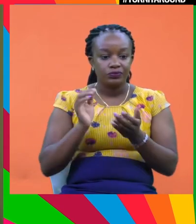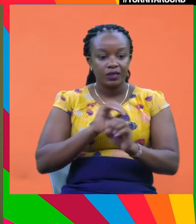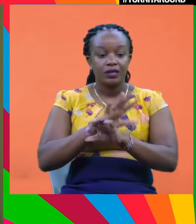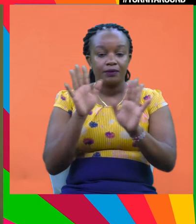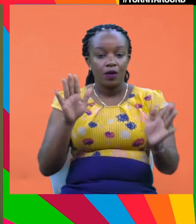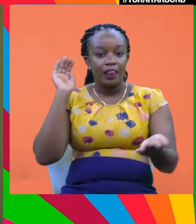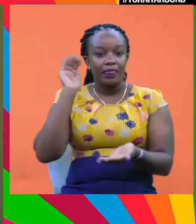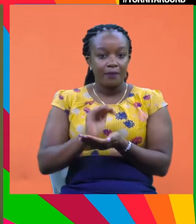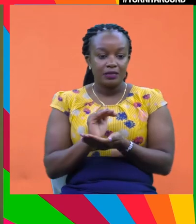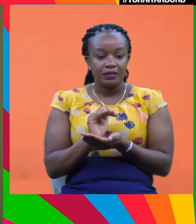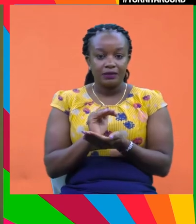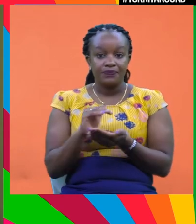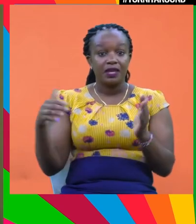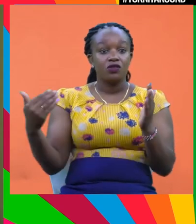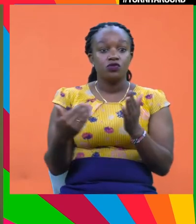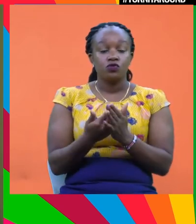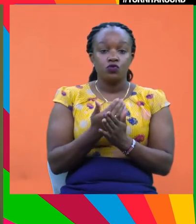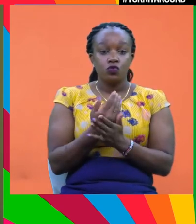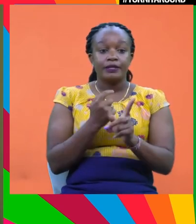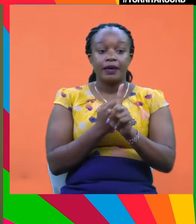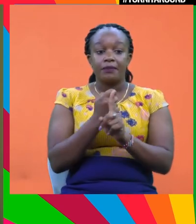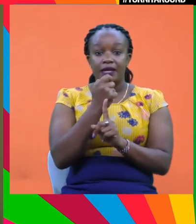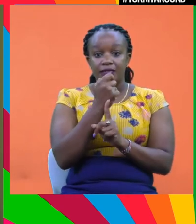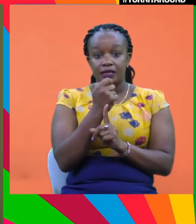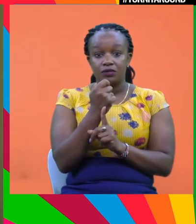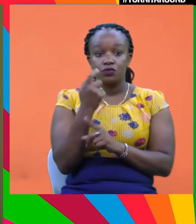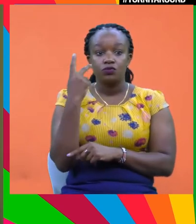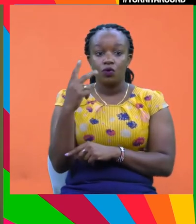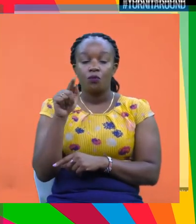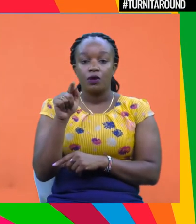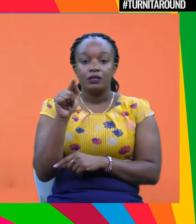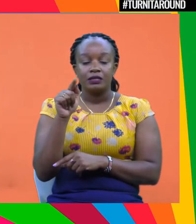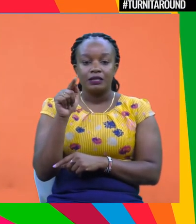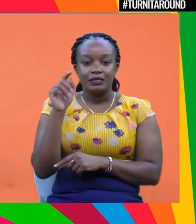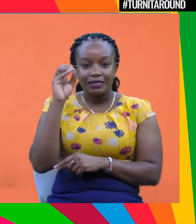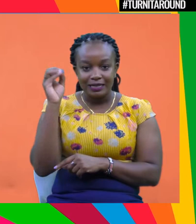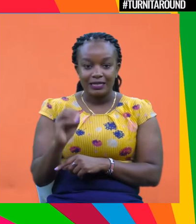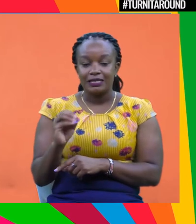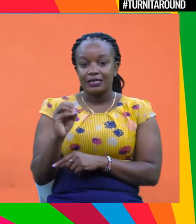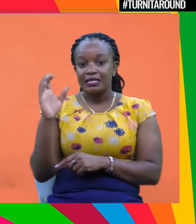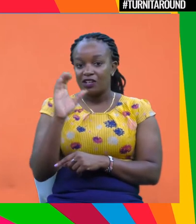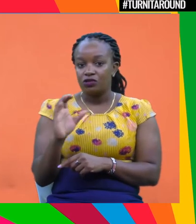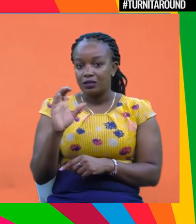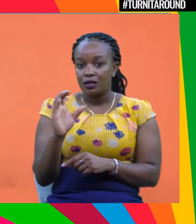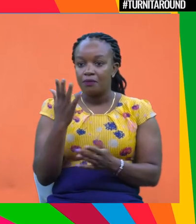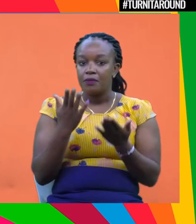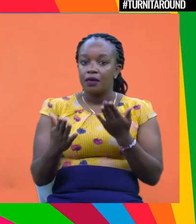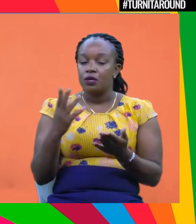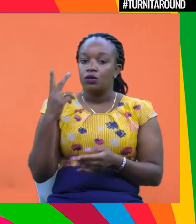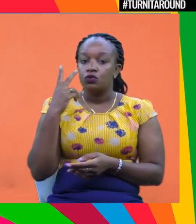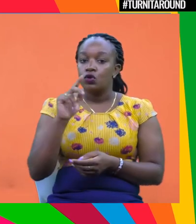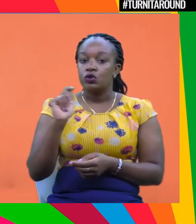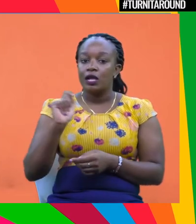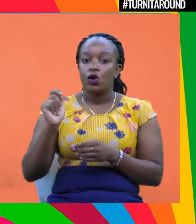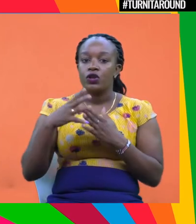goal of limiting the increase in global temperature to two degrees Celsius. Now, that is about two trillion US